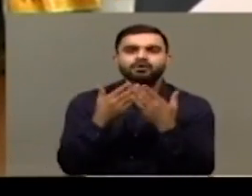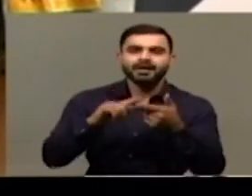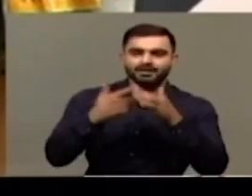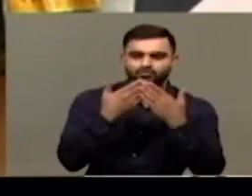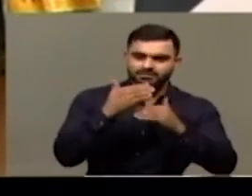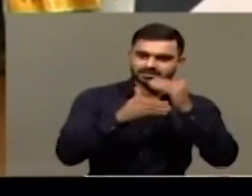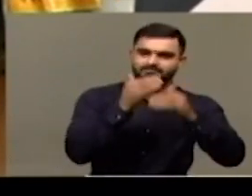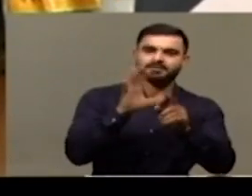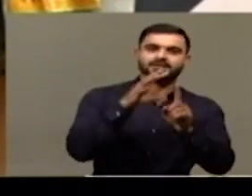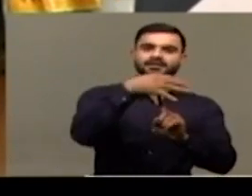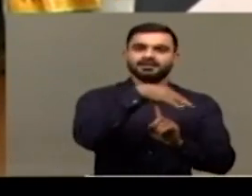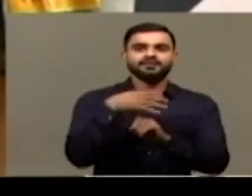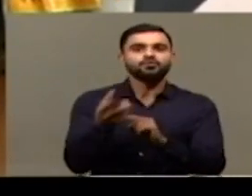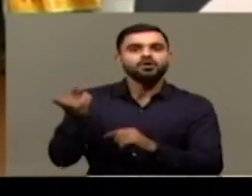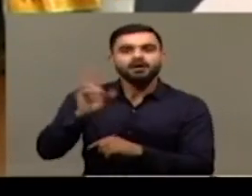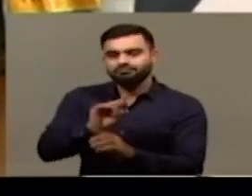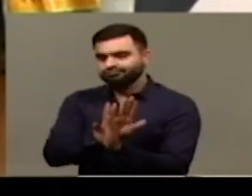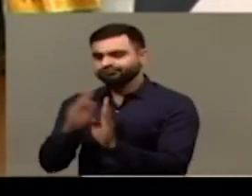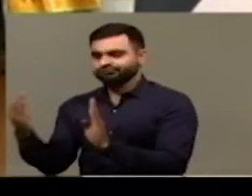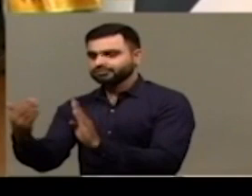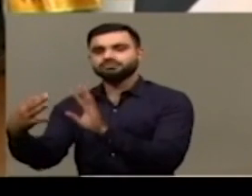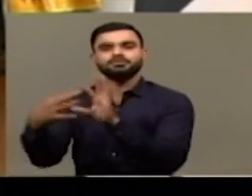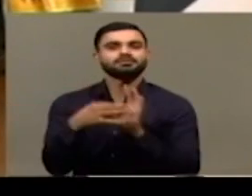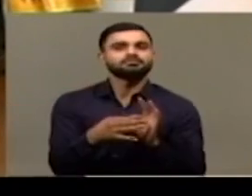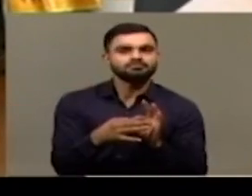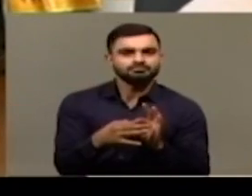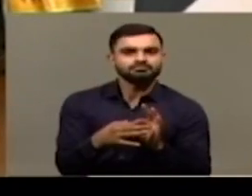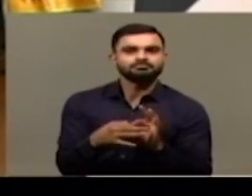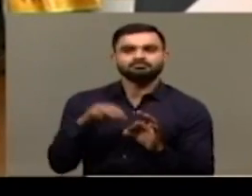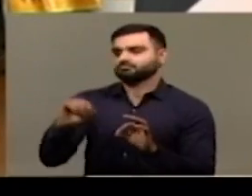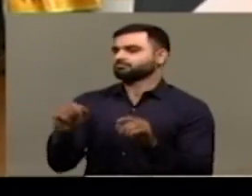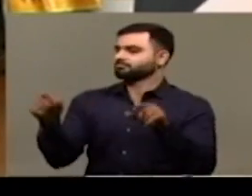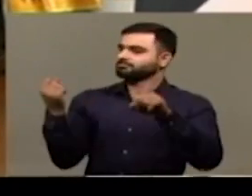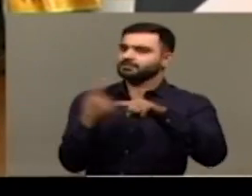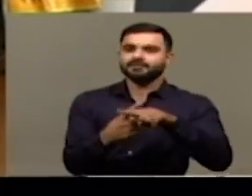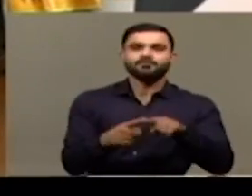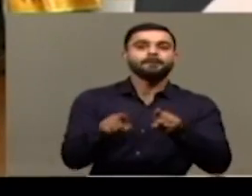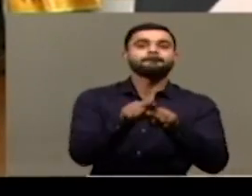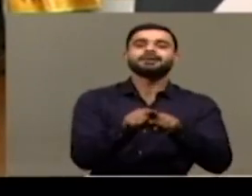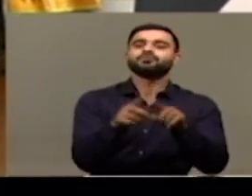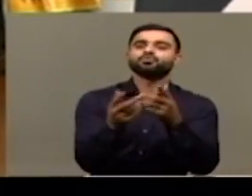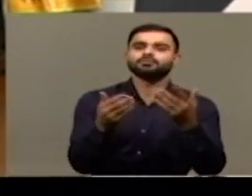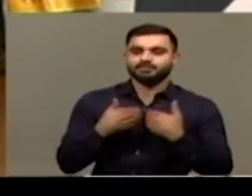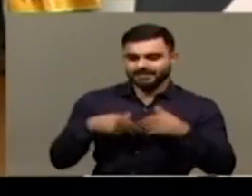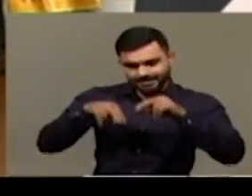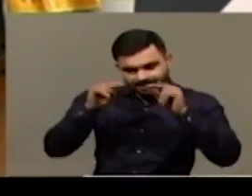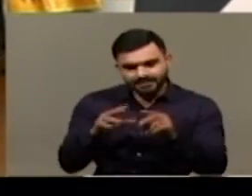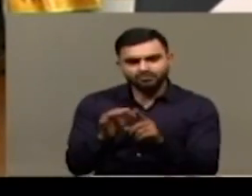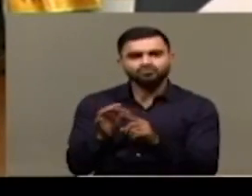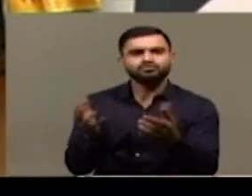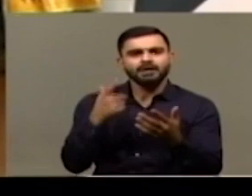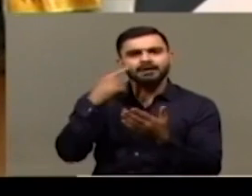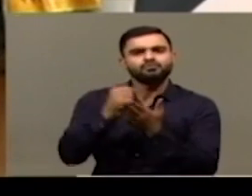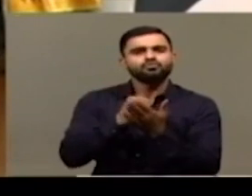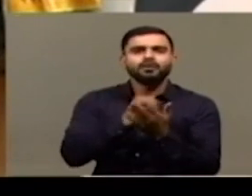to them as well. So, basically, what we need to do and what we are trying to do from this different department